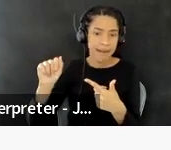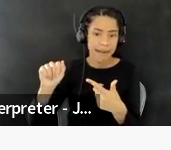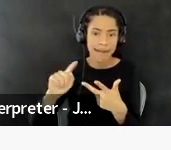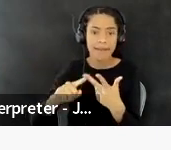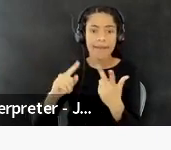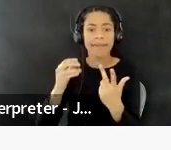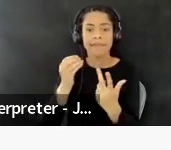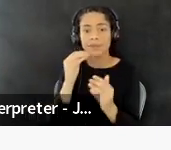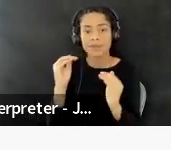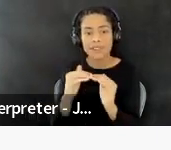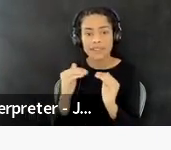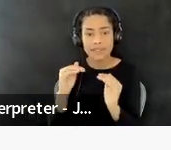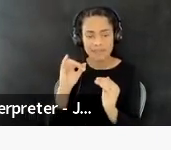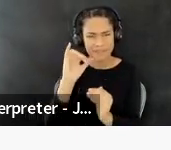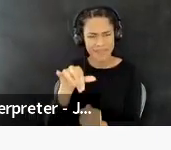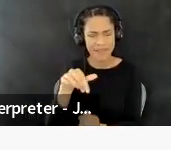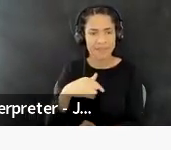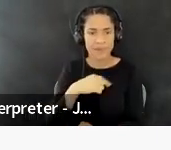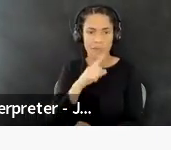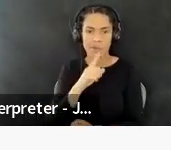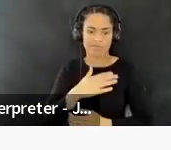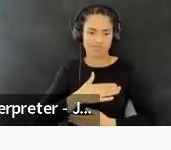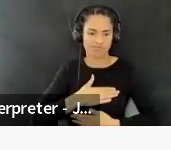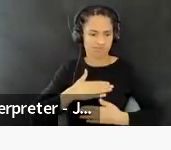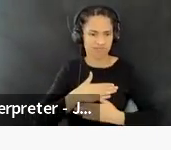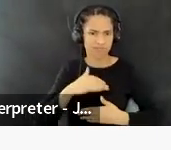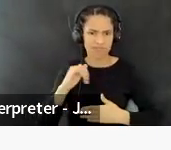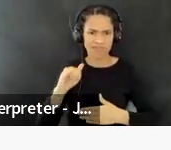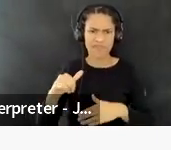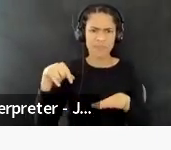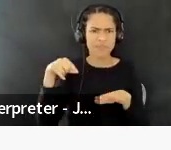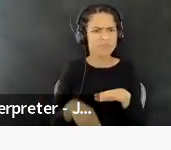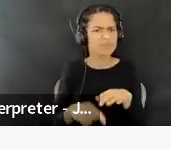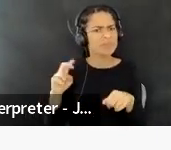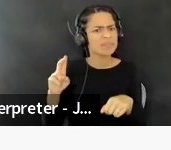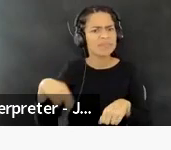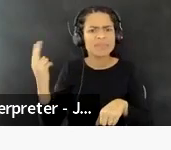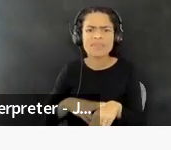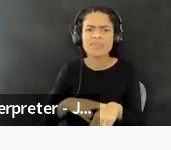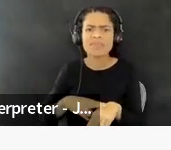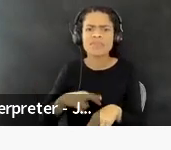uh, deeply organic that process was and how, um,